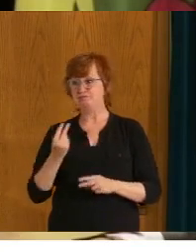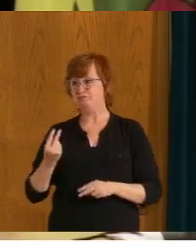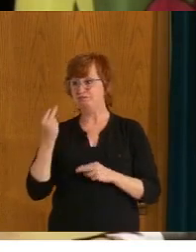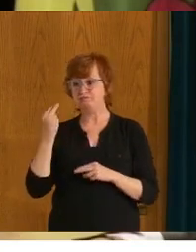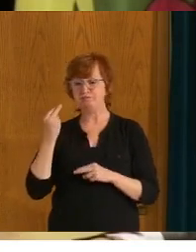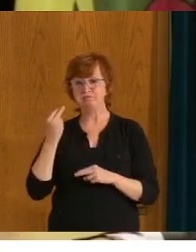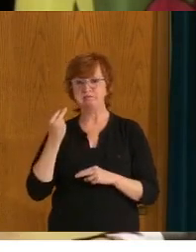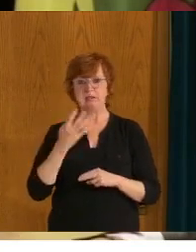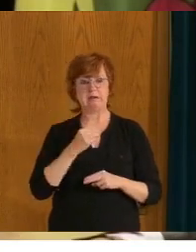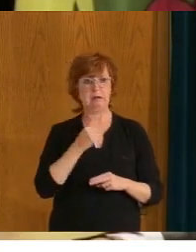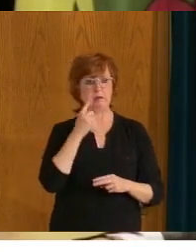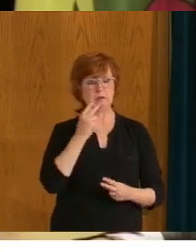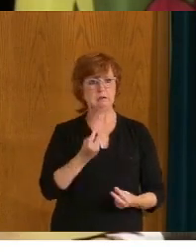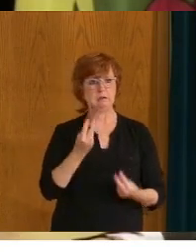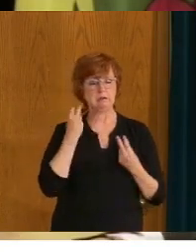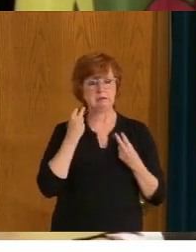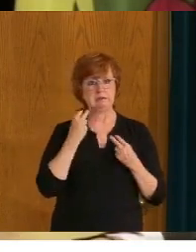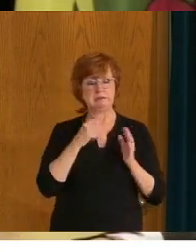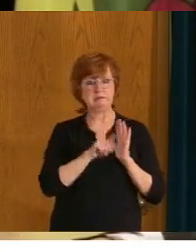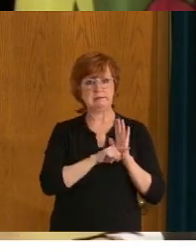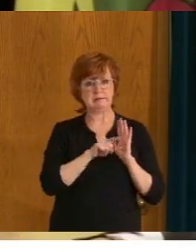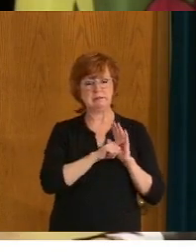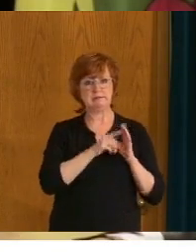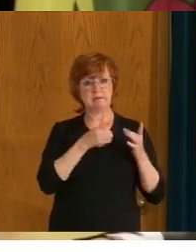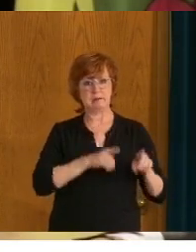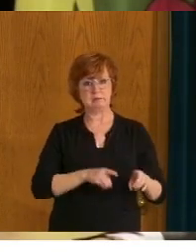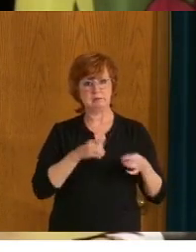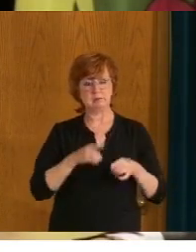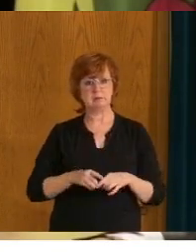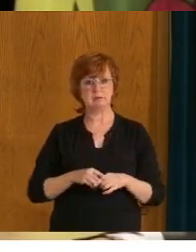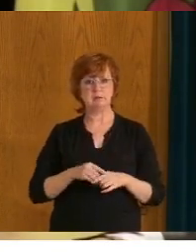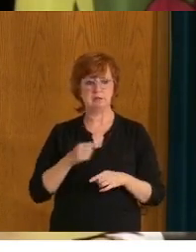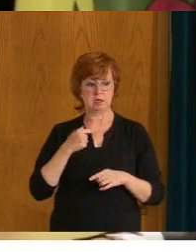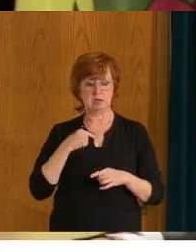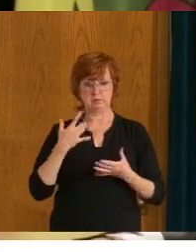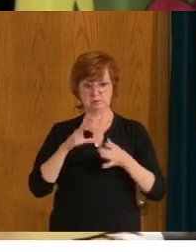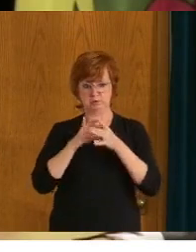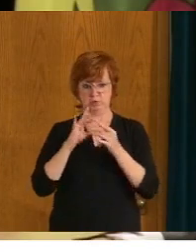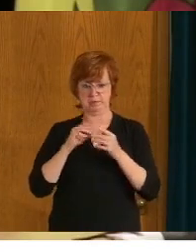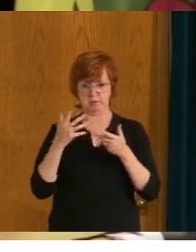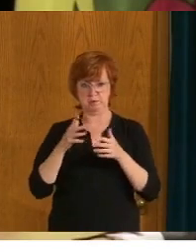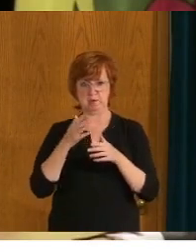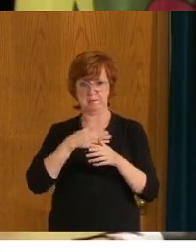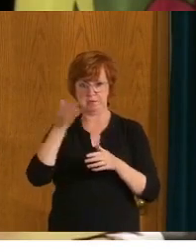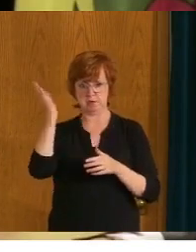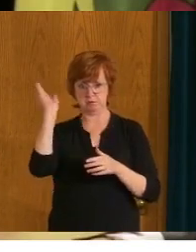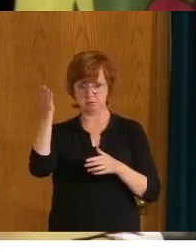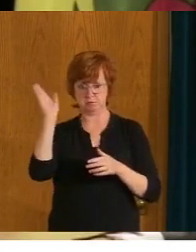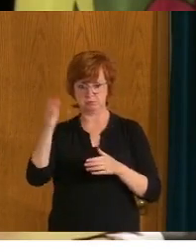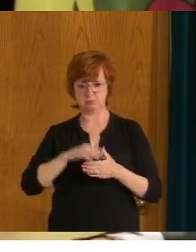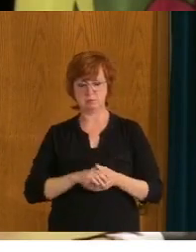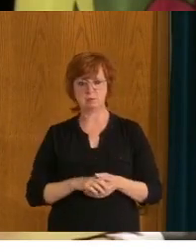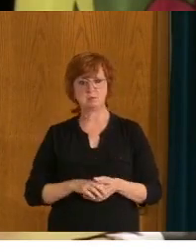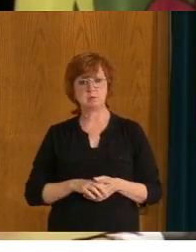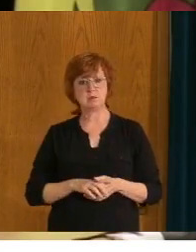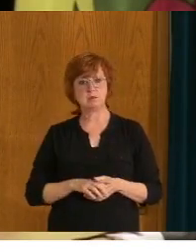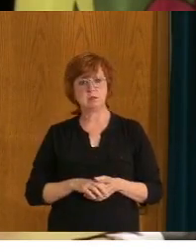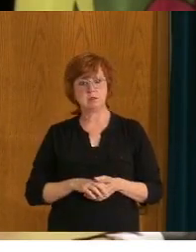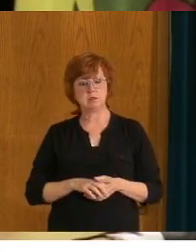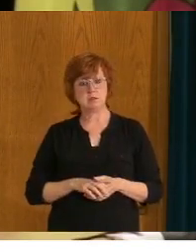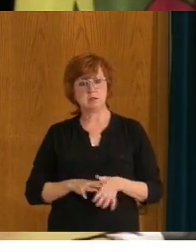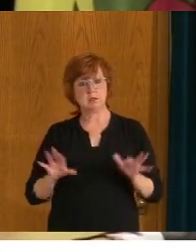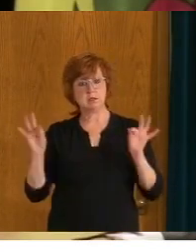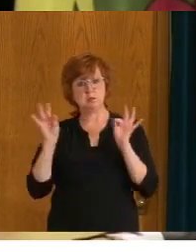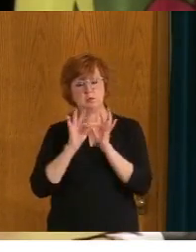that is, uh, not so positive and, and quite negative. And I had made some comments in my opening comments with respect to, uh, um, how we need to continue